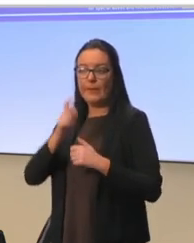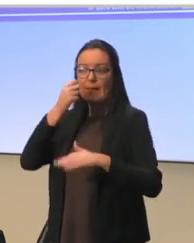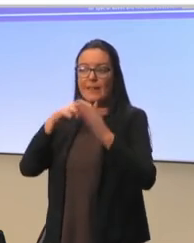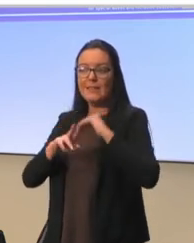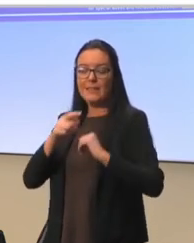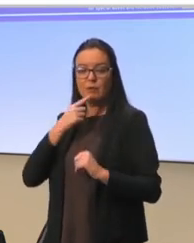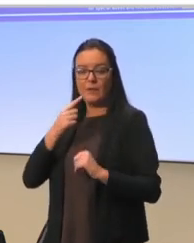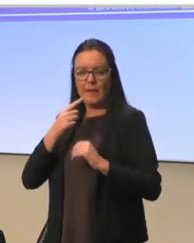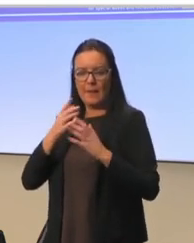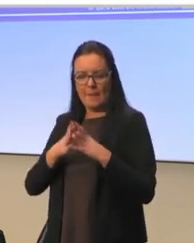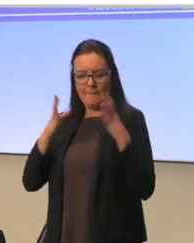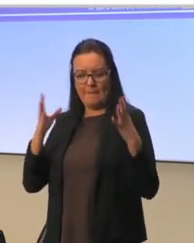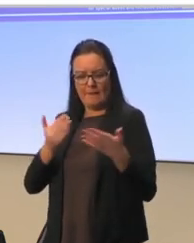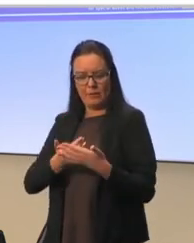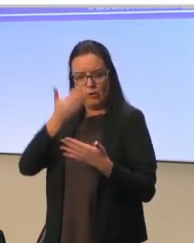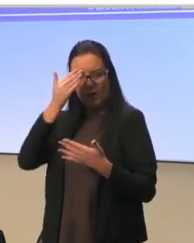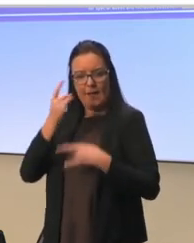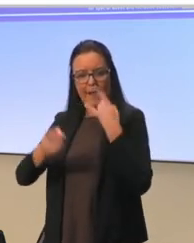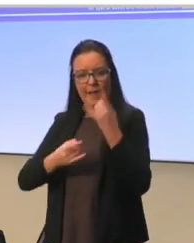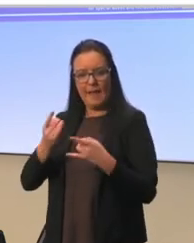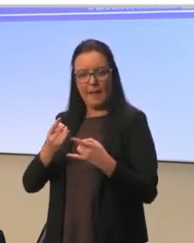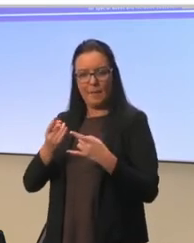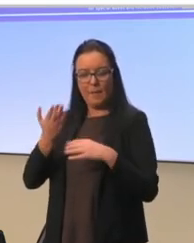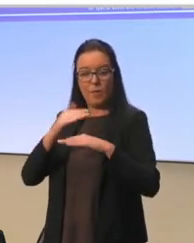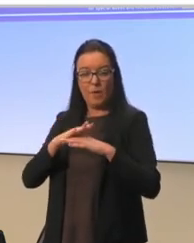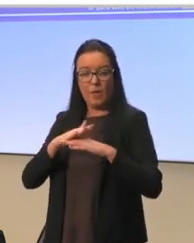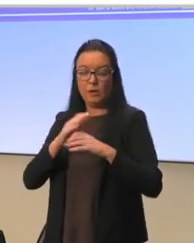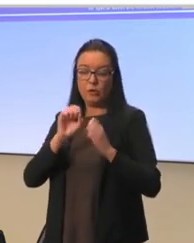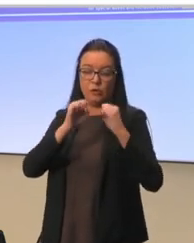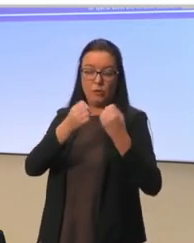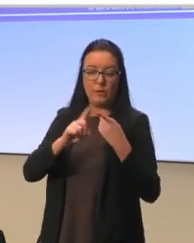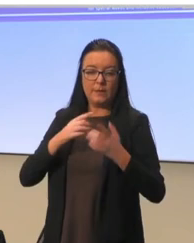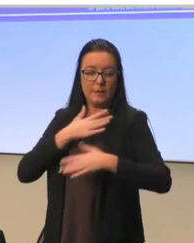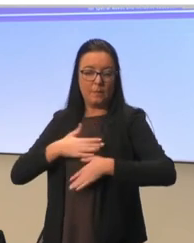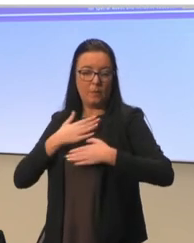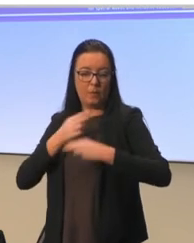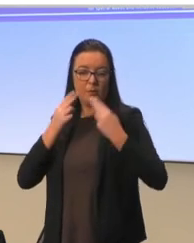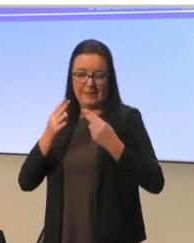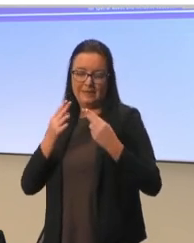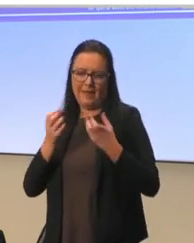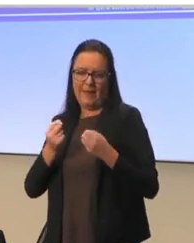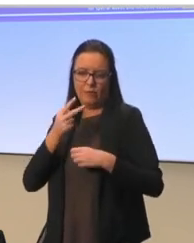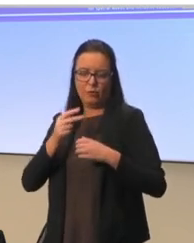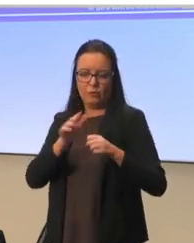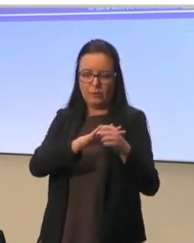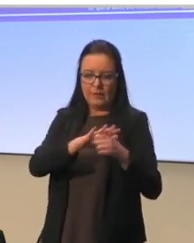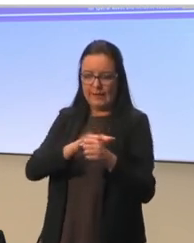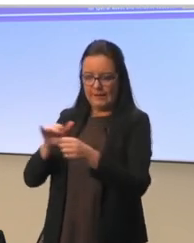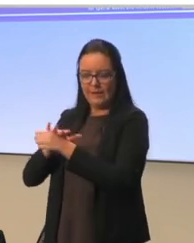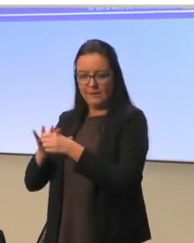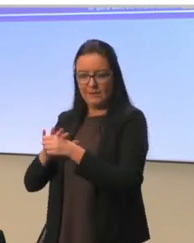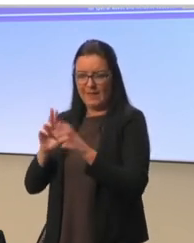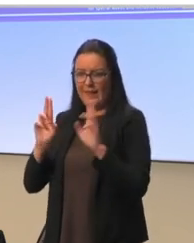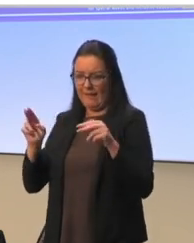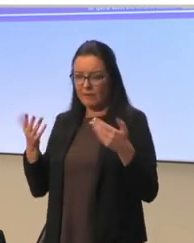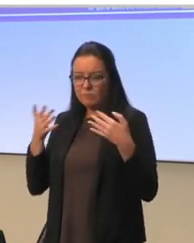learning loss happened in the area of social-emotional needs. So, this already makes it obvious that the two areas are completely interlinked and they overlap.